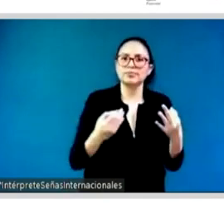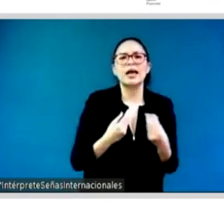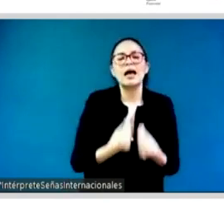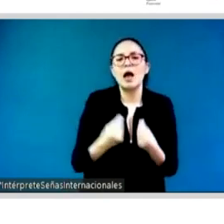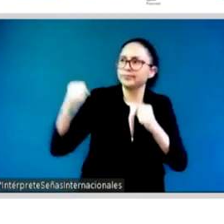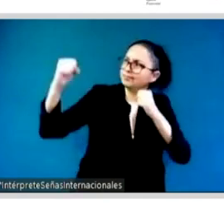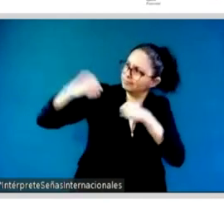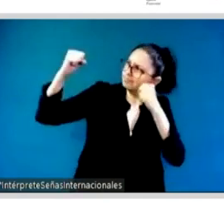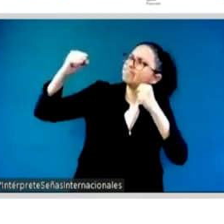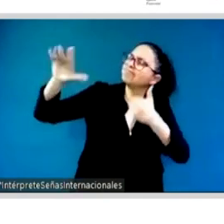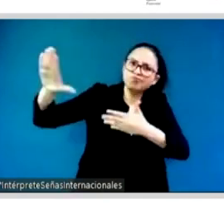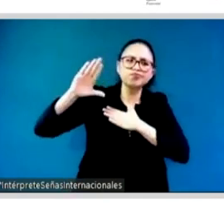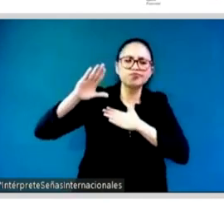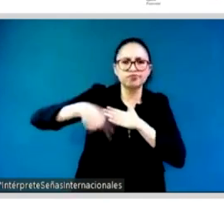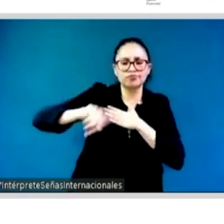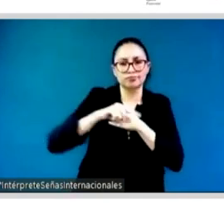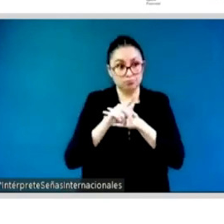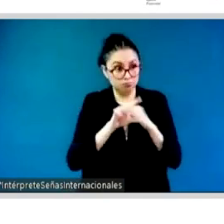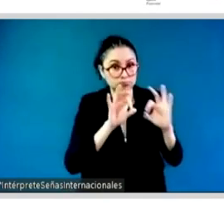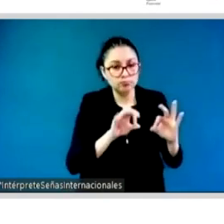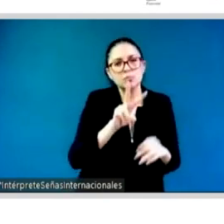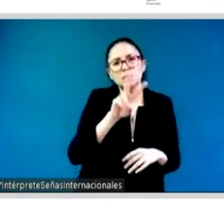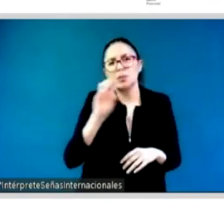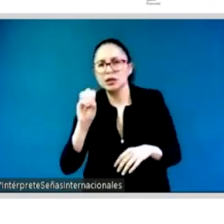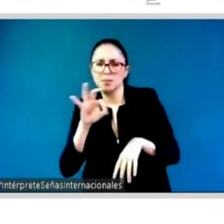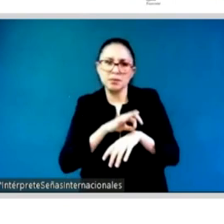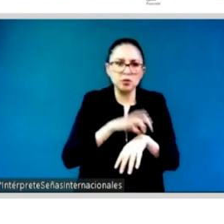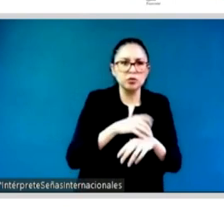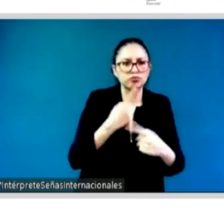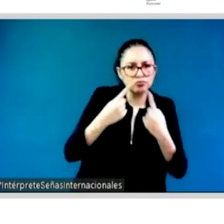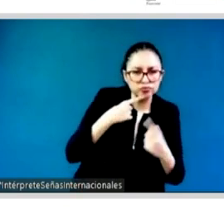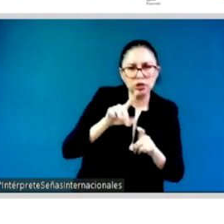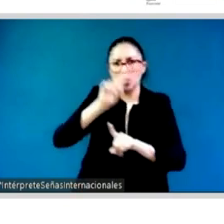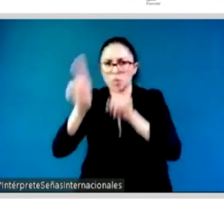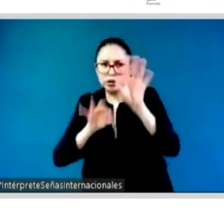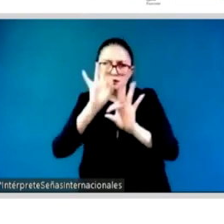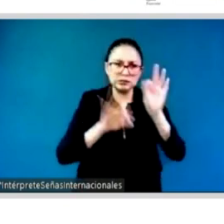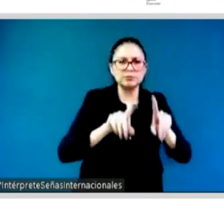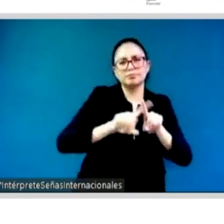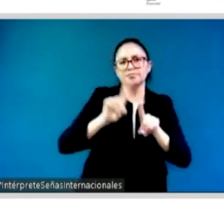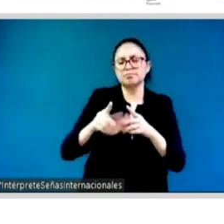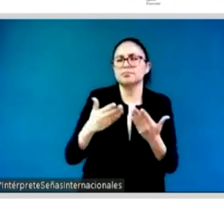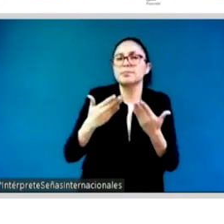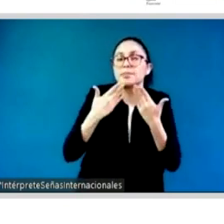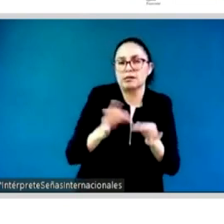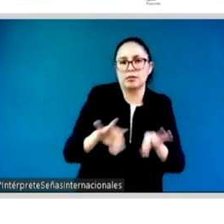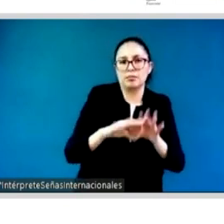really important, because whoever you are, wherever you are, you can make a meaningful commitment to this agenda.